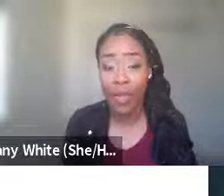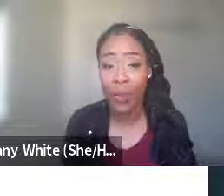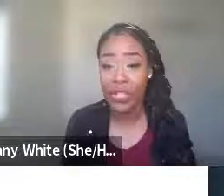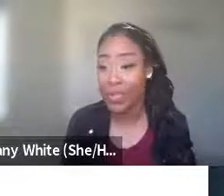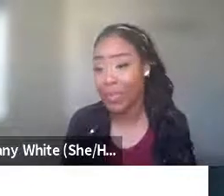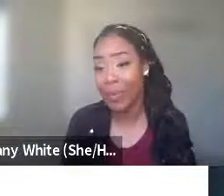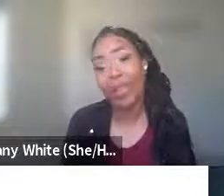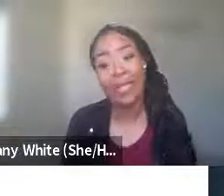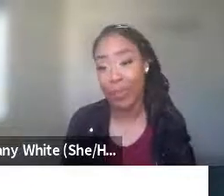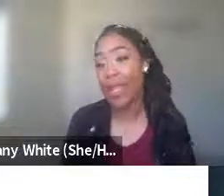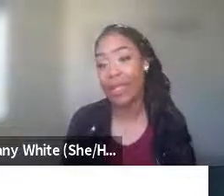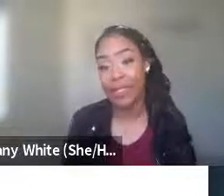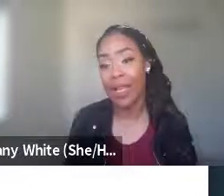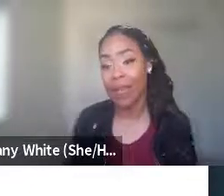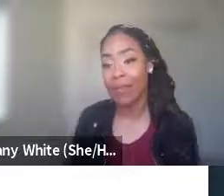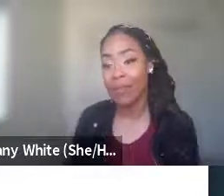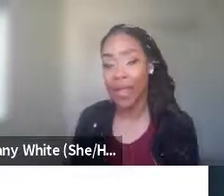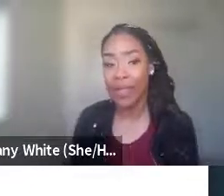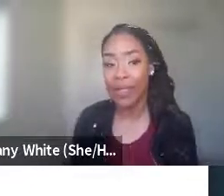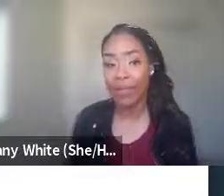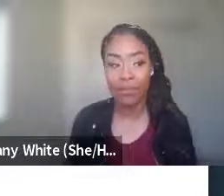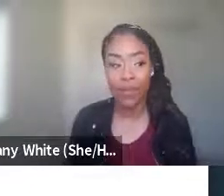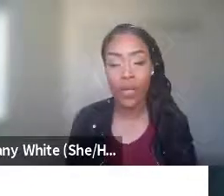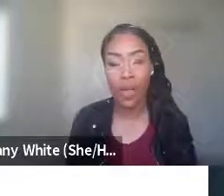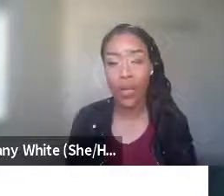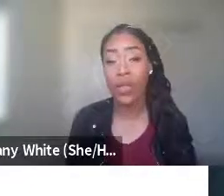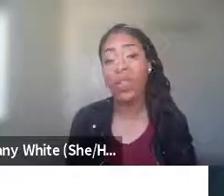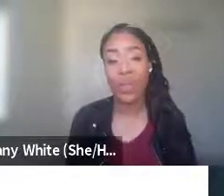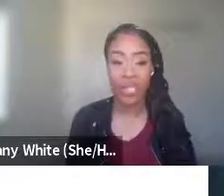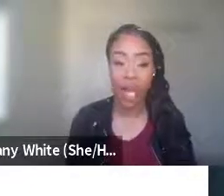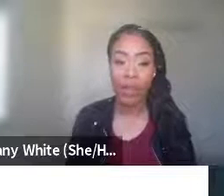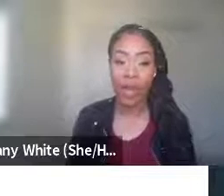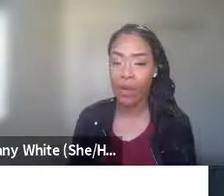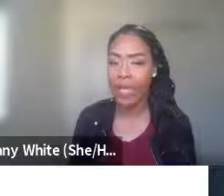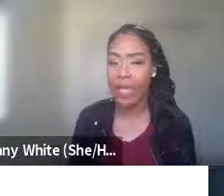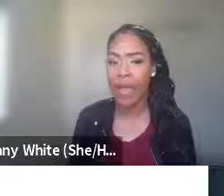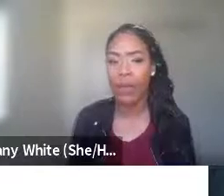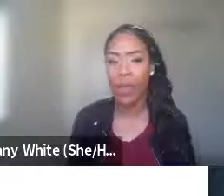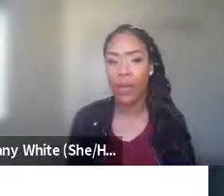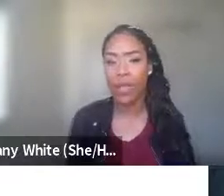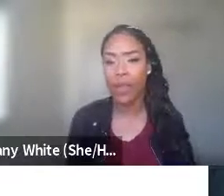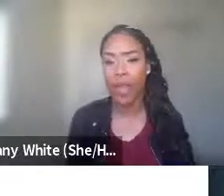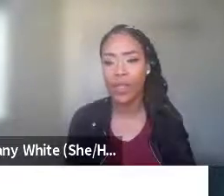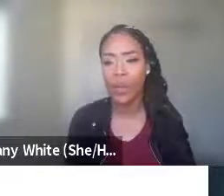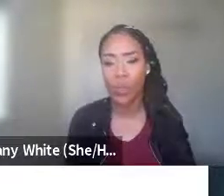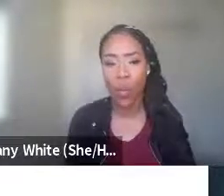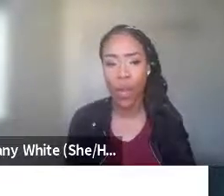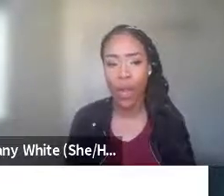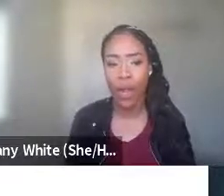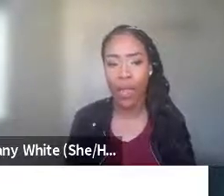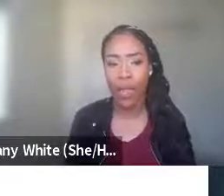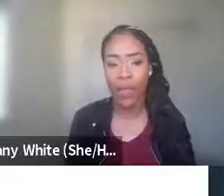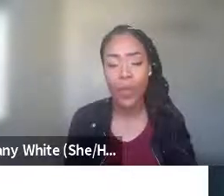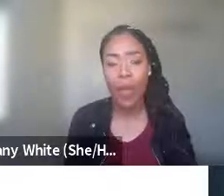profiling, which is implicit bias. That is is, you know, it used to be taught. Right. I don't think I don't know if it is taught so much